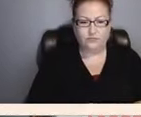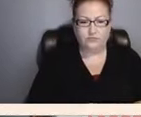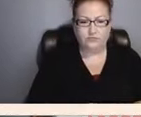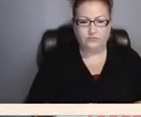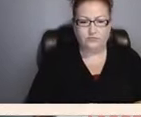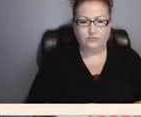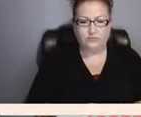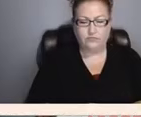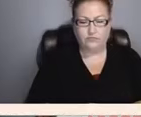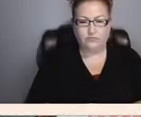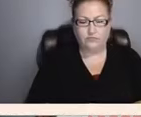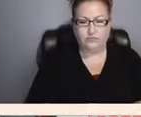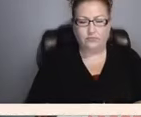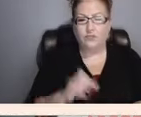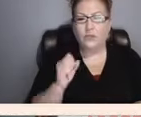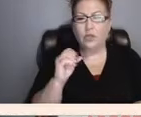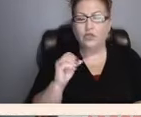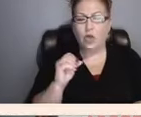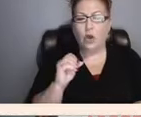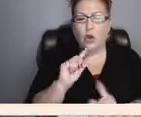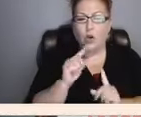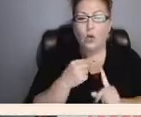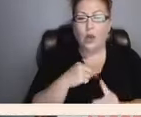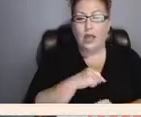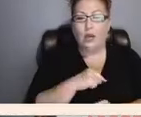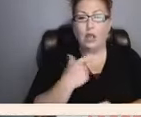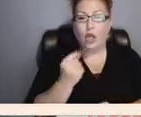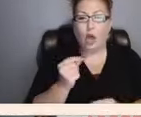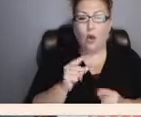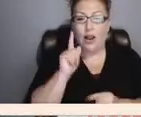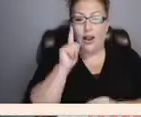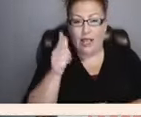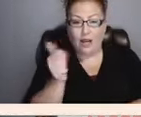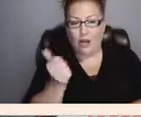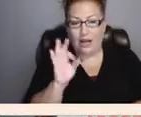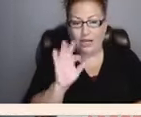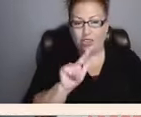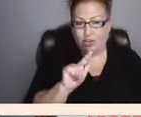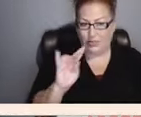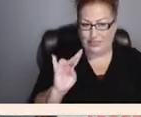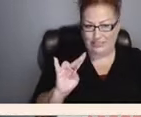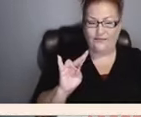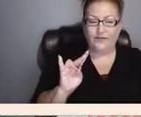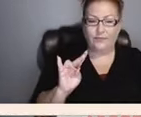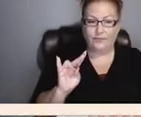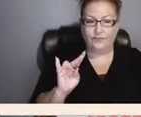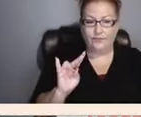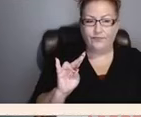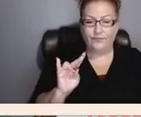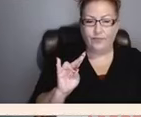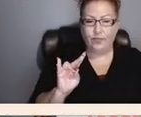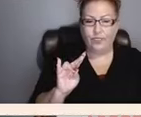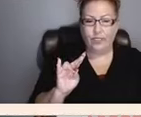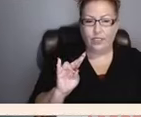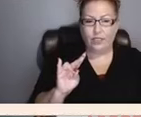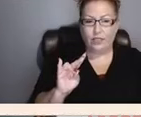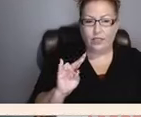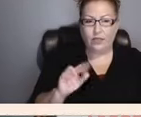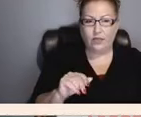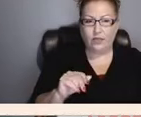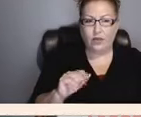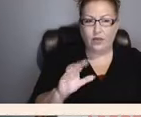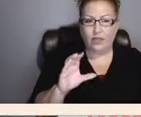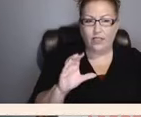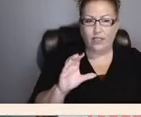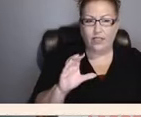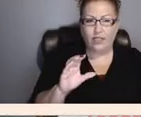Okay, so when we fast forward to later in 1927, the iron lung to combat polio was designed.